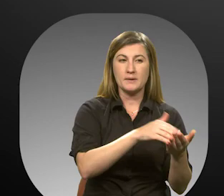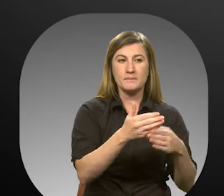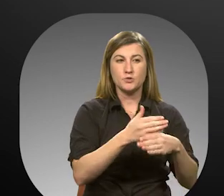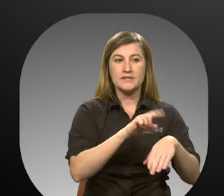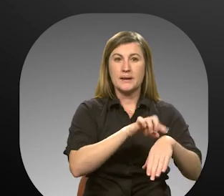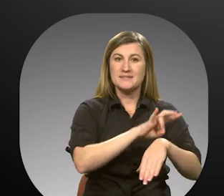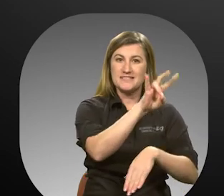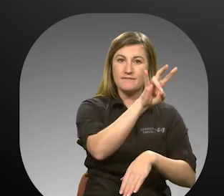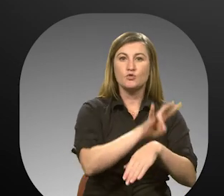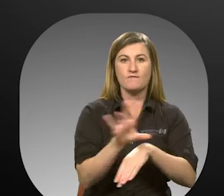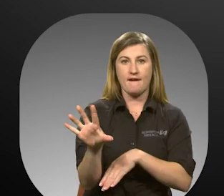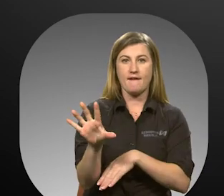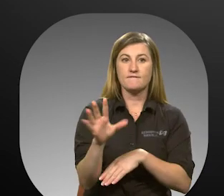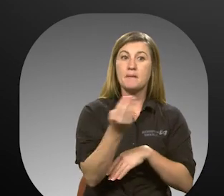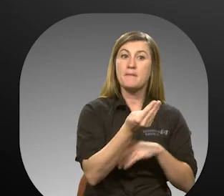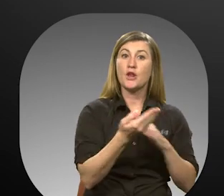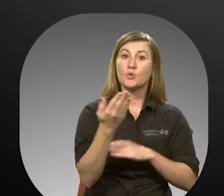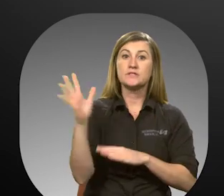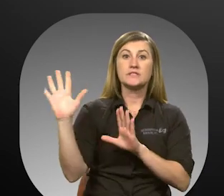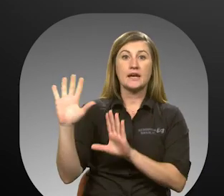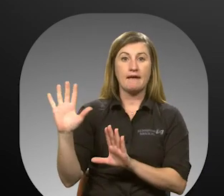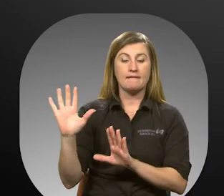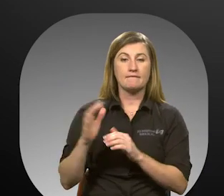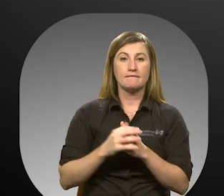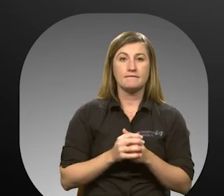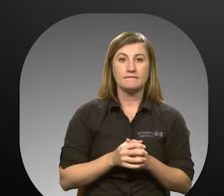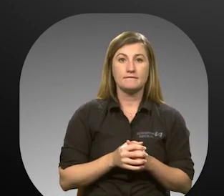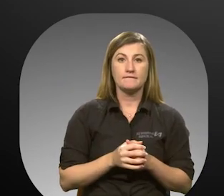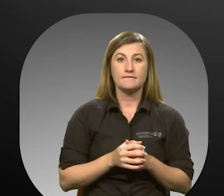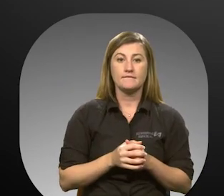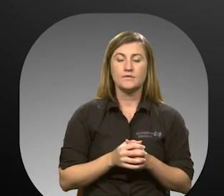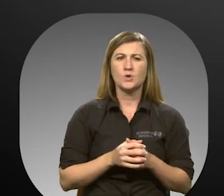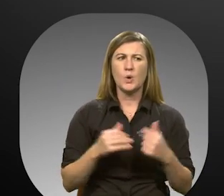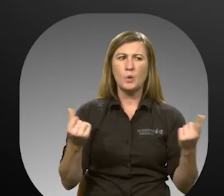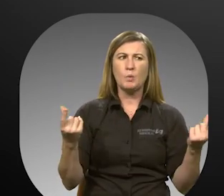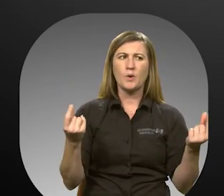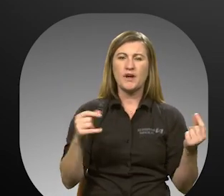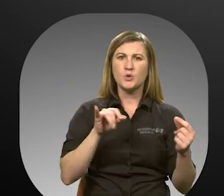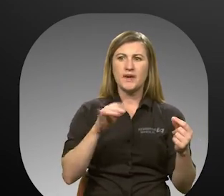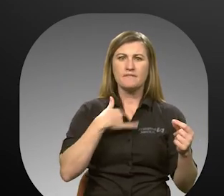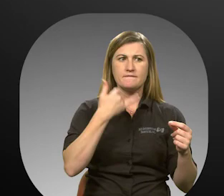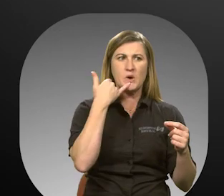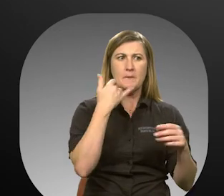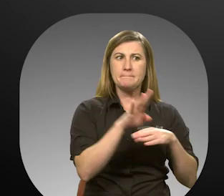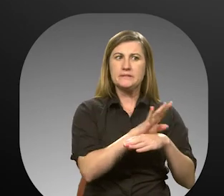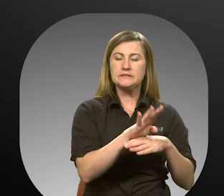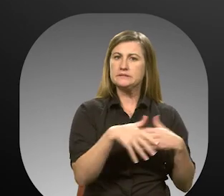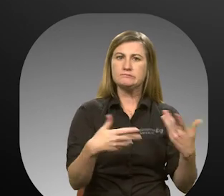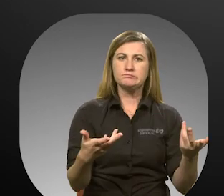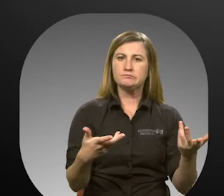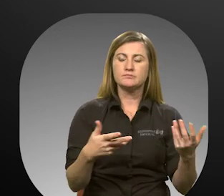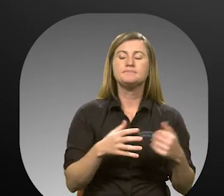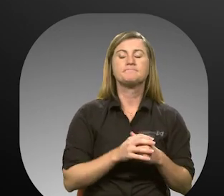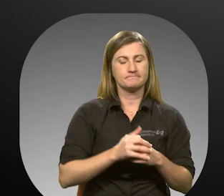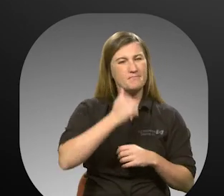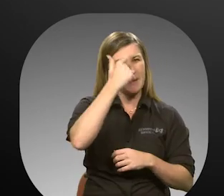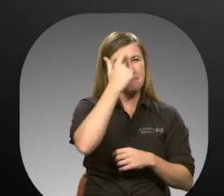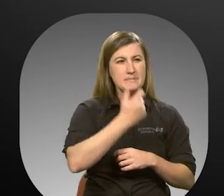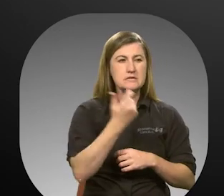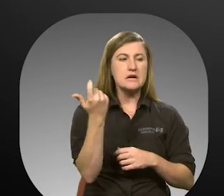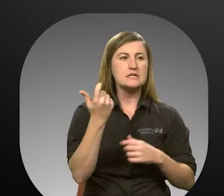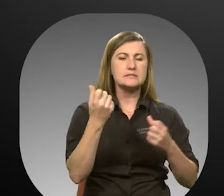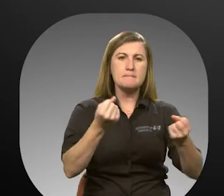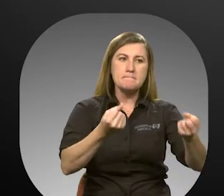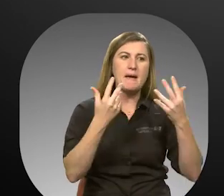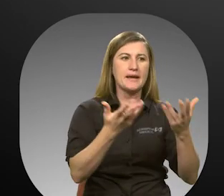7am and 5pm Monday through Sunday. What do I do if the phone lines are busy? Because of the number